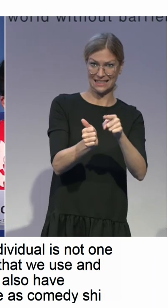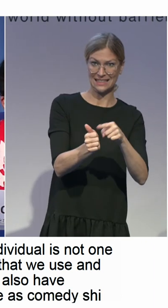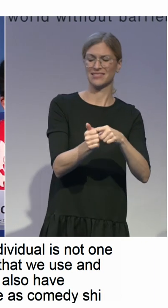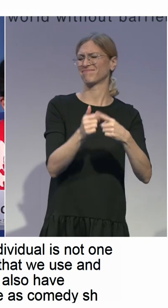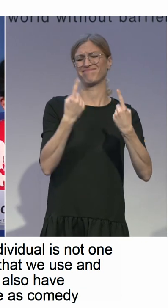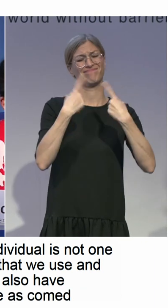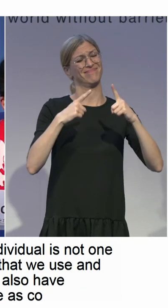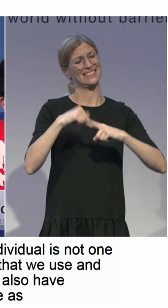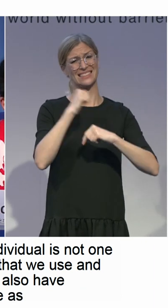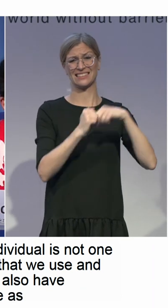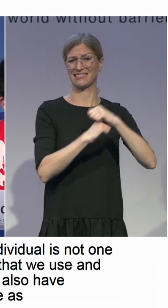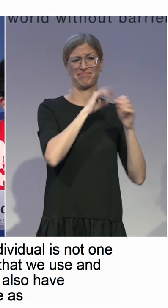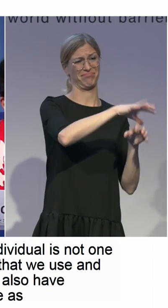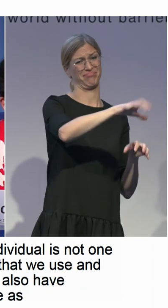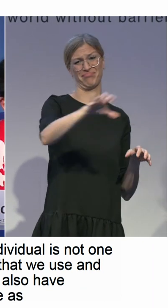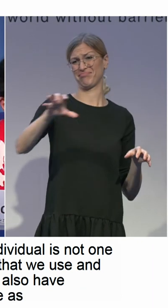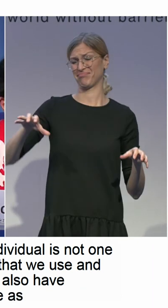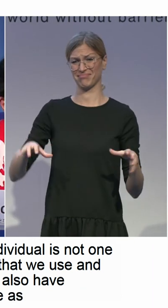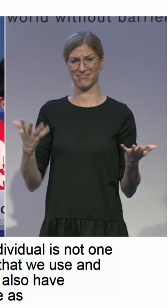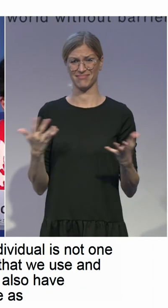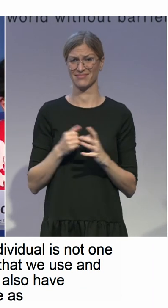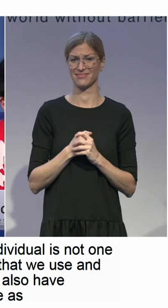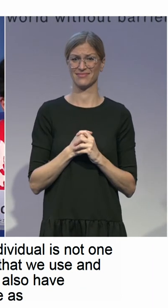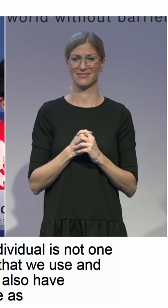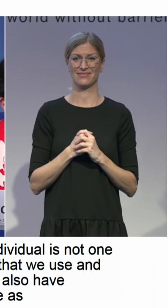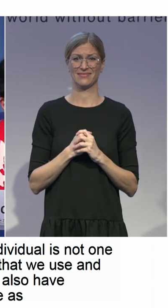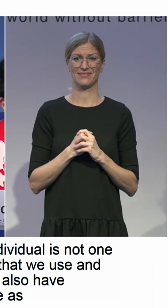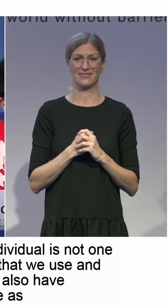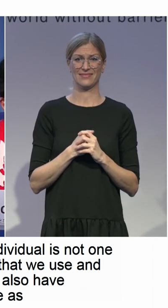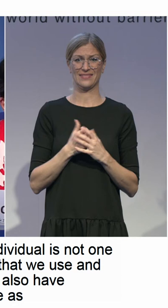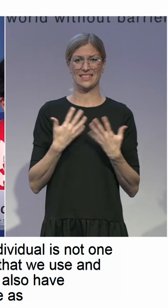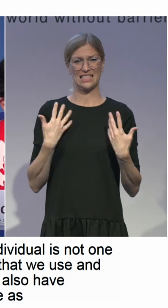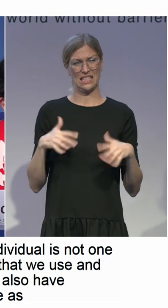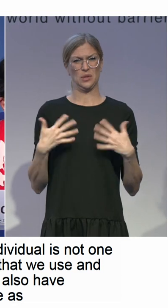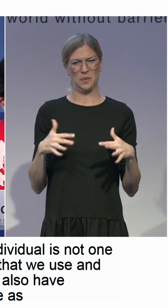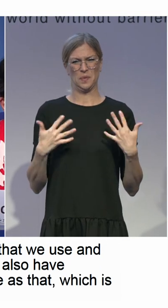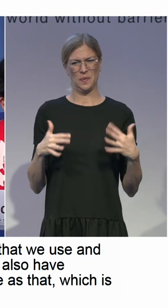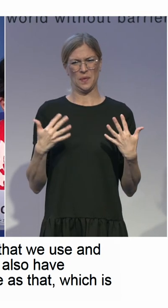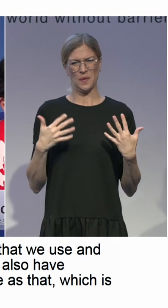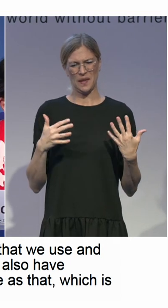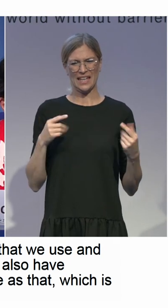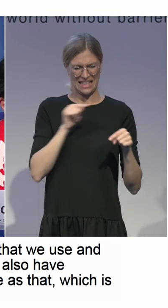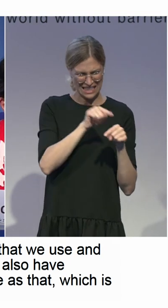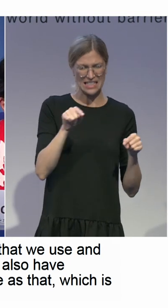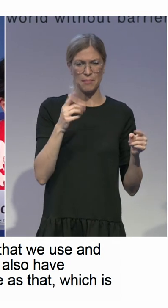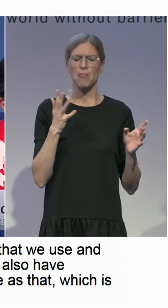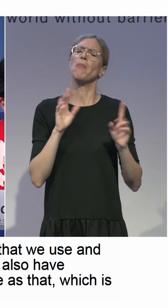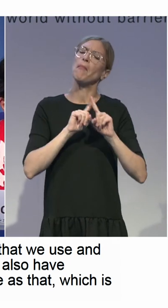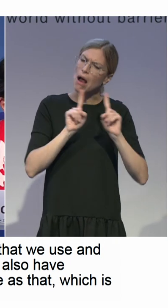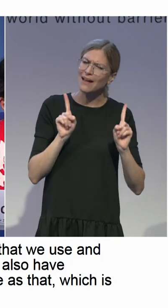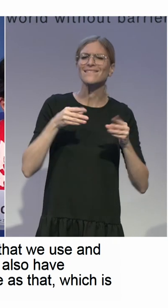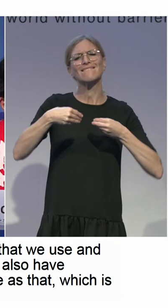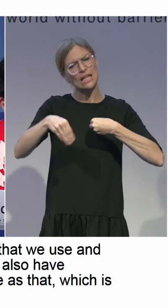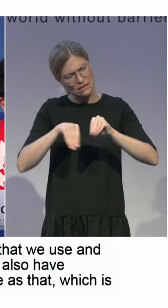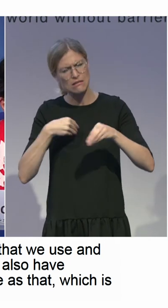agreements, which are much more flexible around support. So, those may be incorporated, not comma